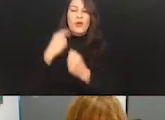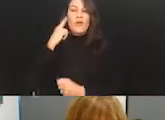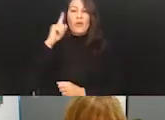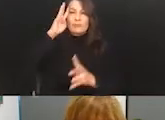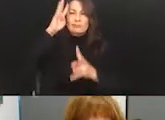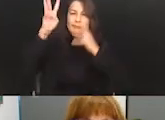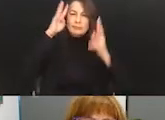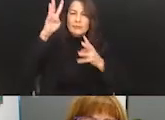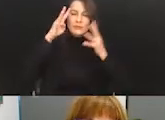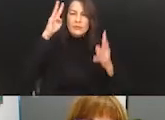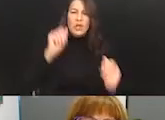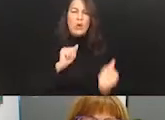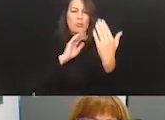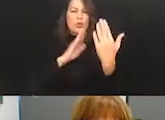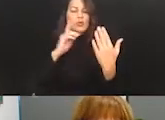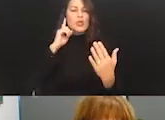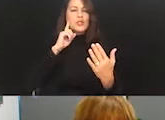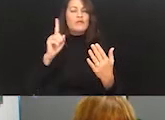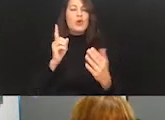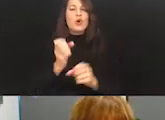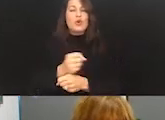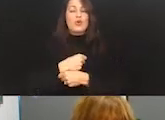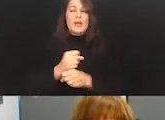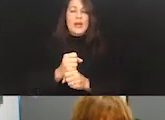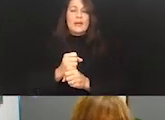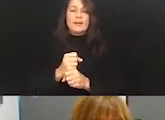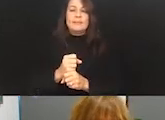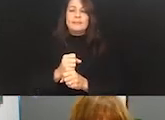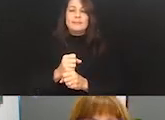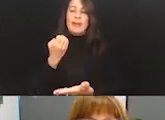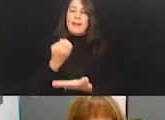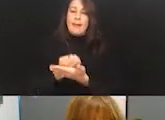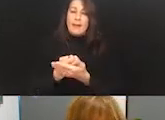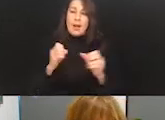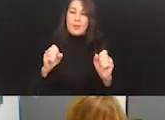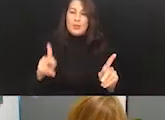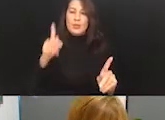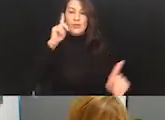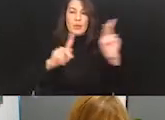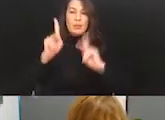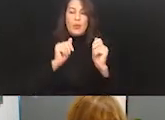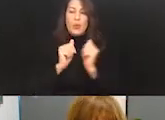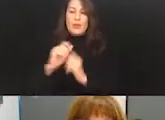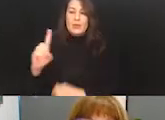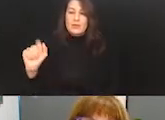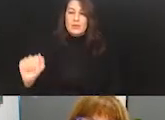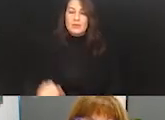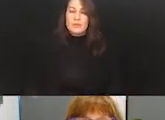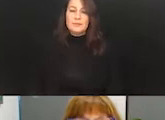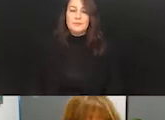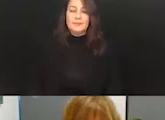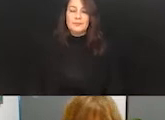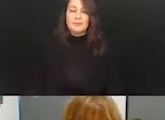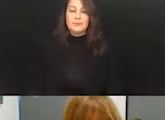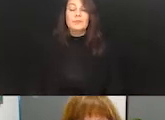changes by creating genuine economic opportunities for individuals with disabilities. Today's